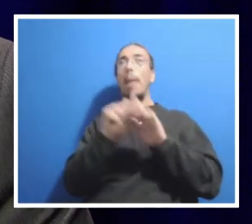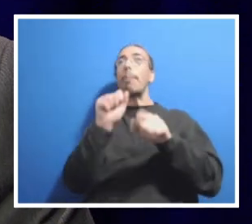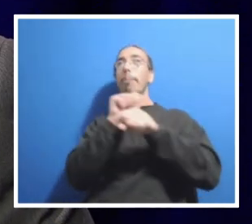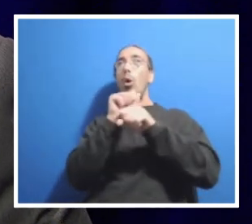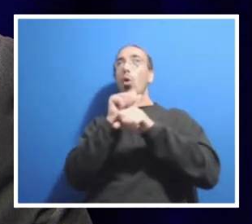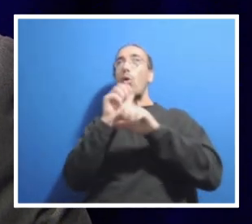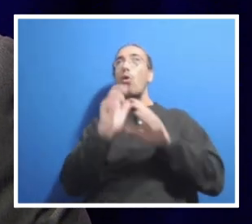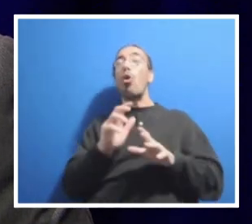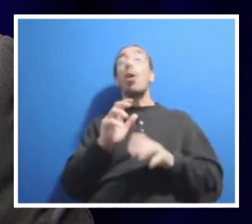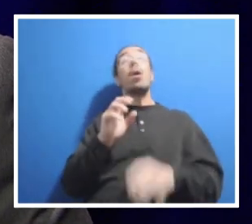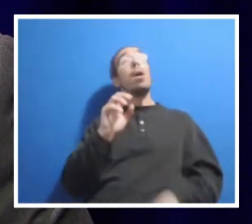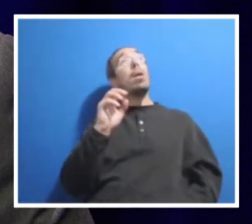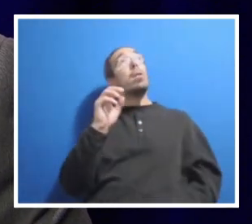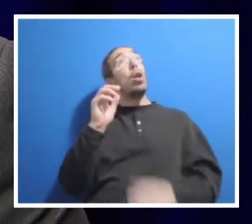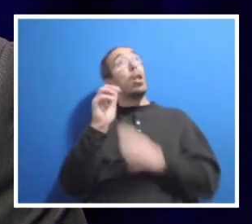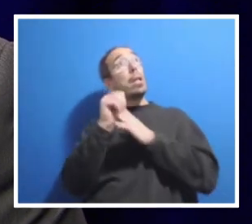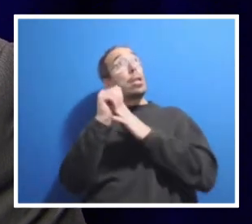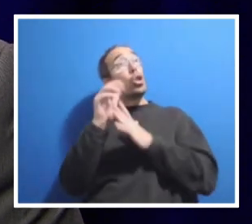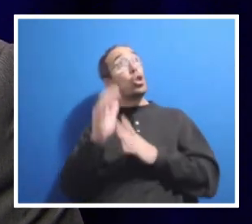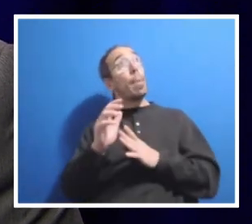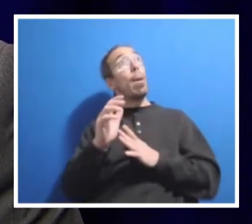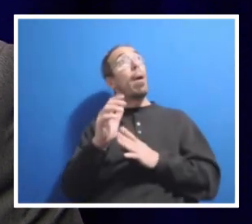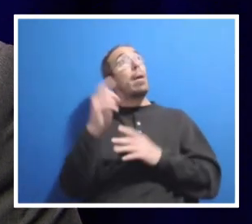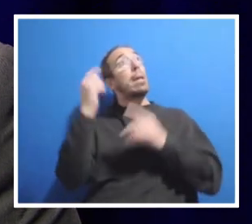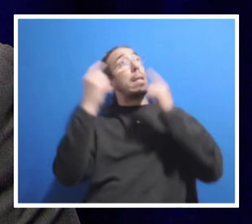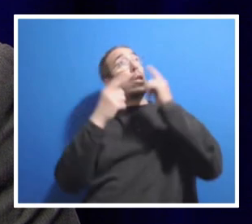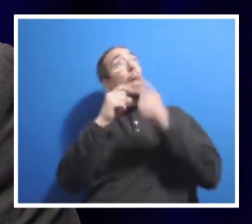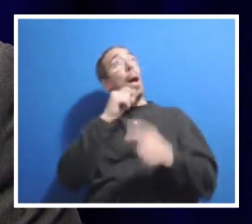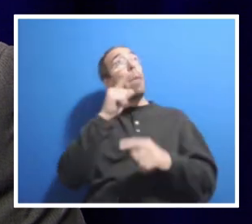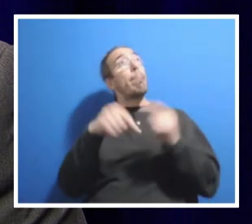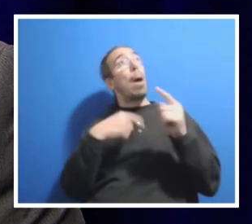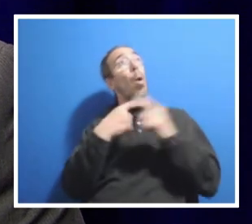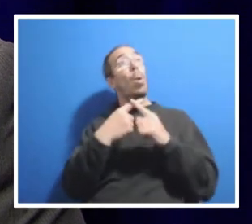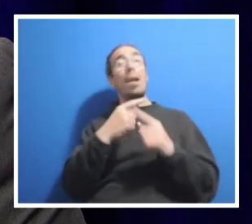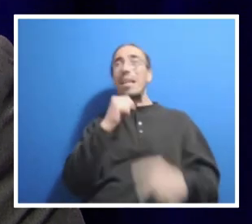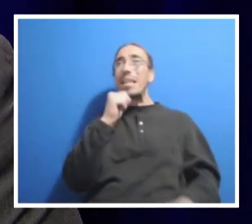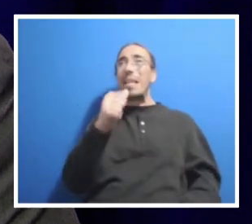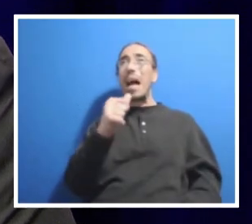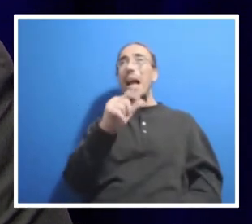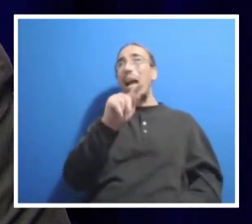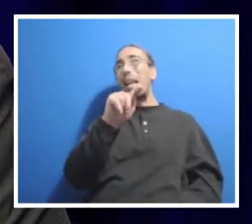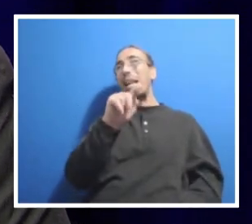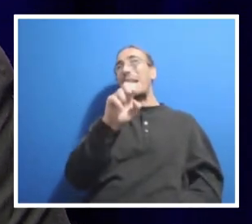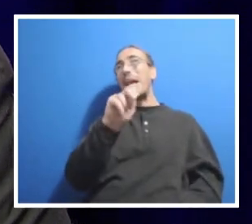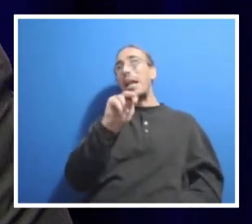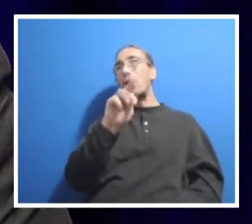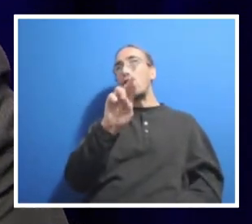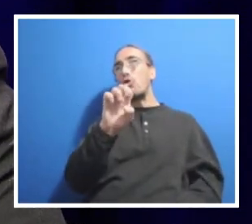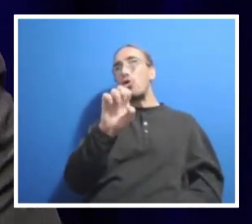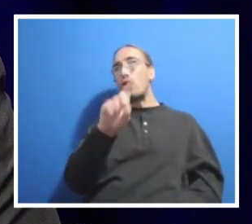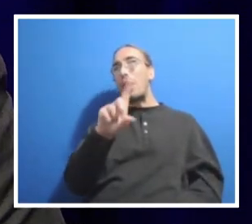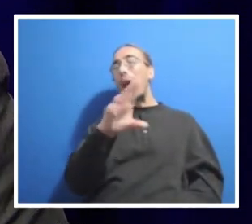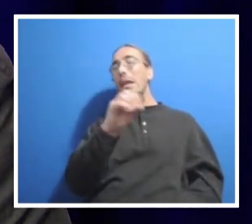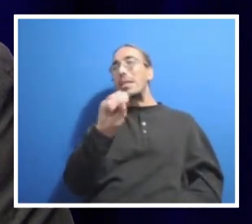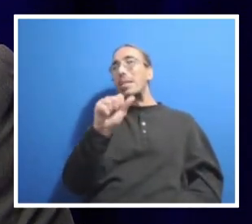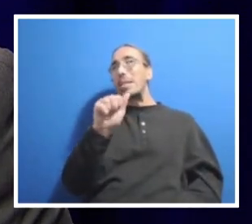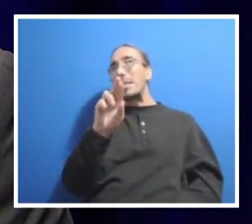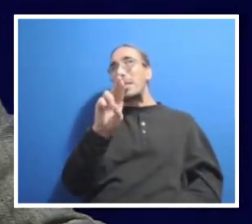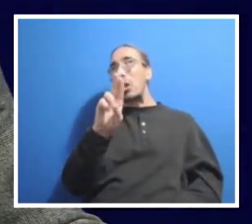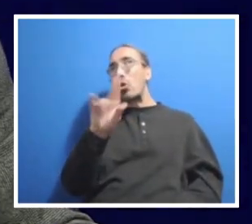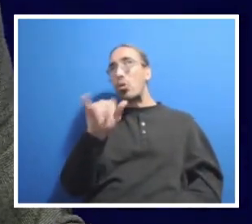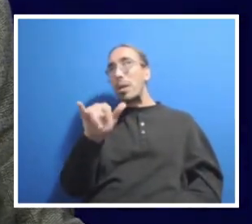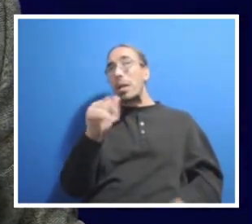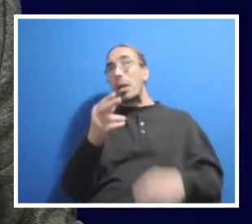considered a budget line for non-tenure-track faculty promotion and salary increases. Can you shed any light on that?